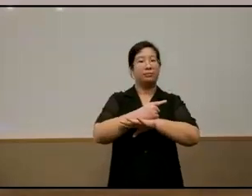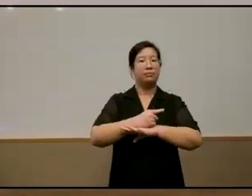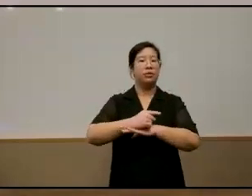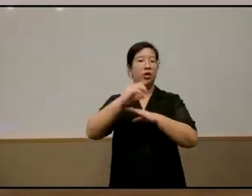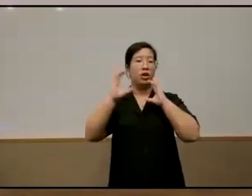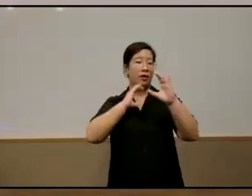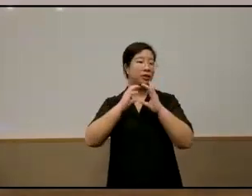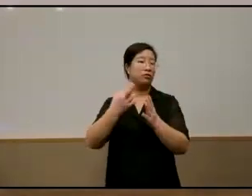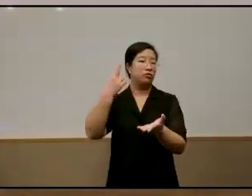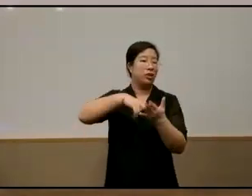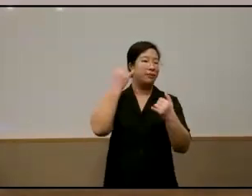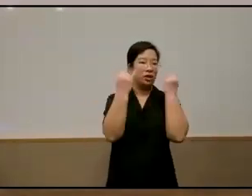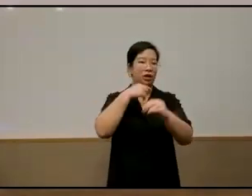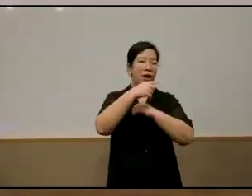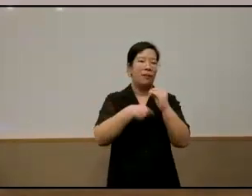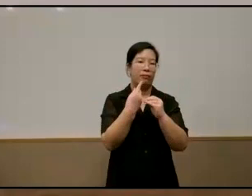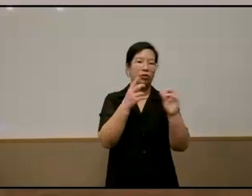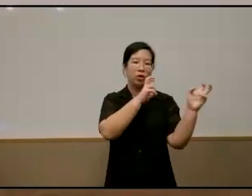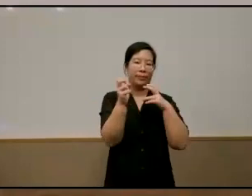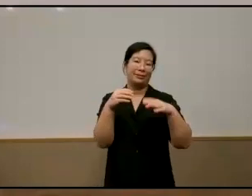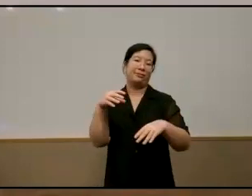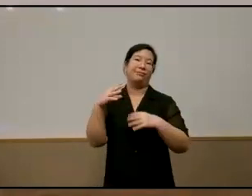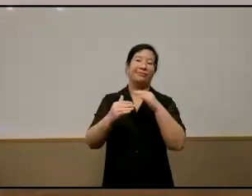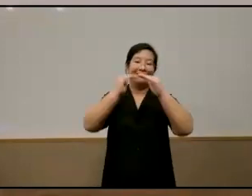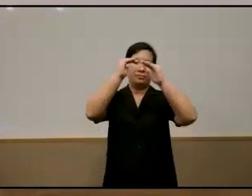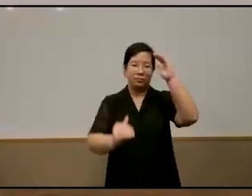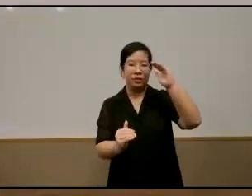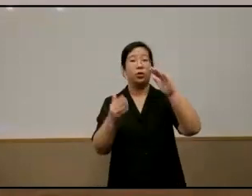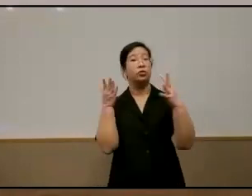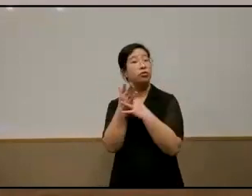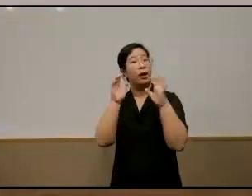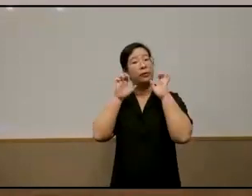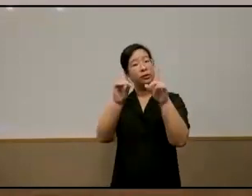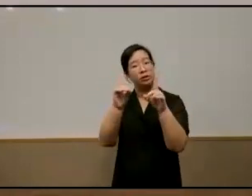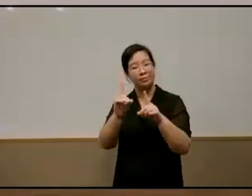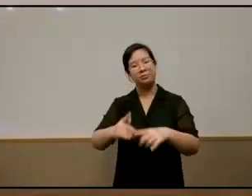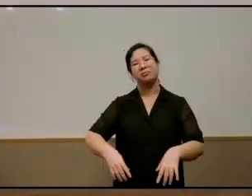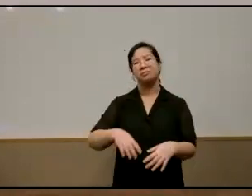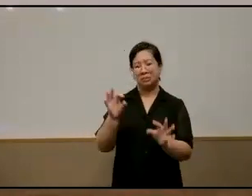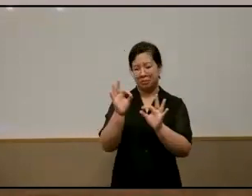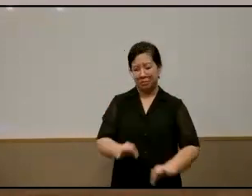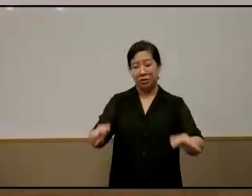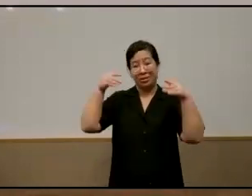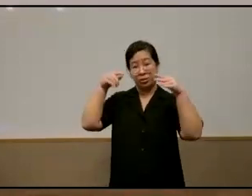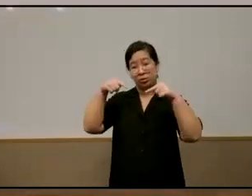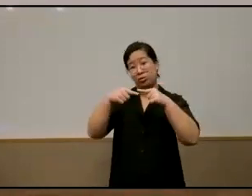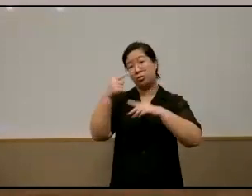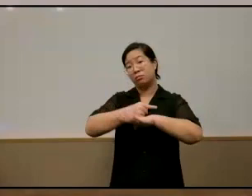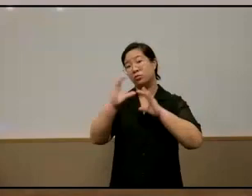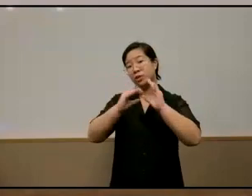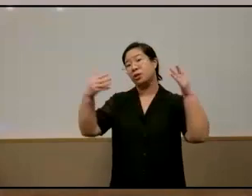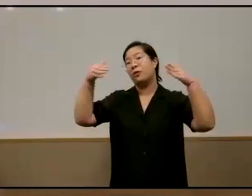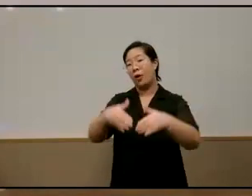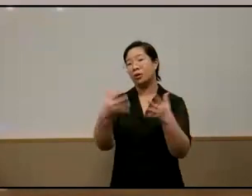continue on the topic of inequality through the lens of education this time at the heart of today's conversation is about who we are as